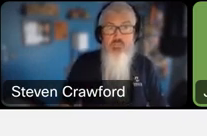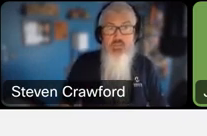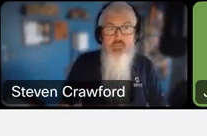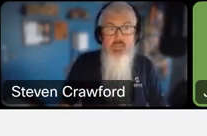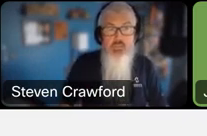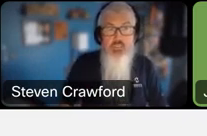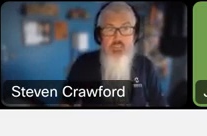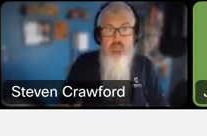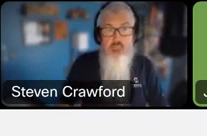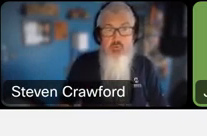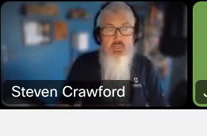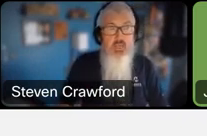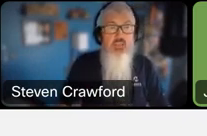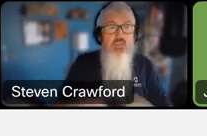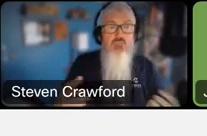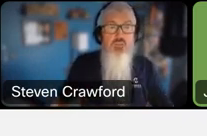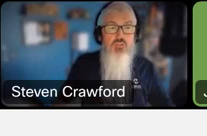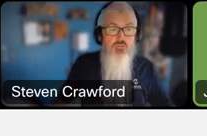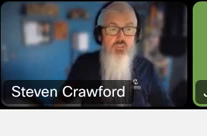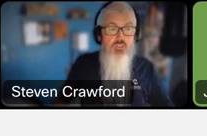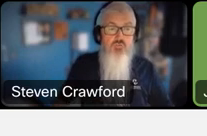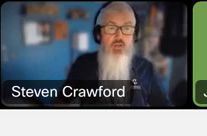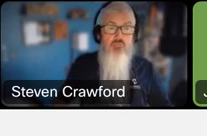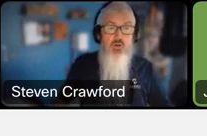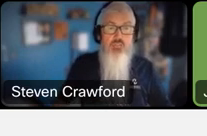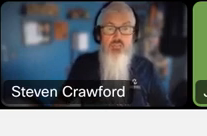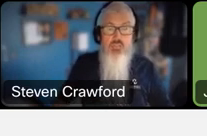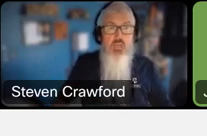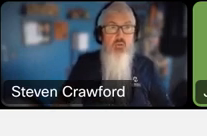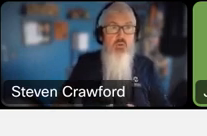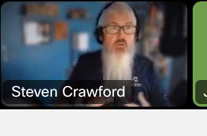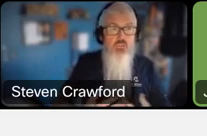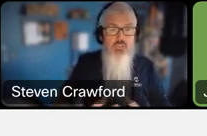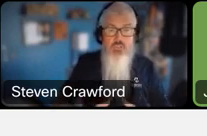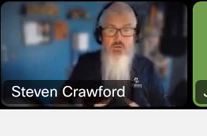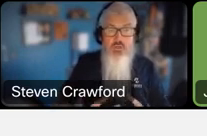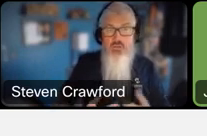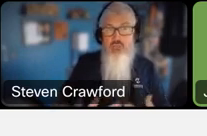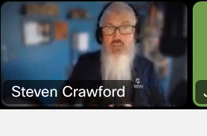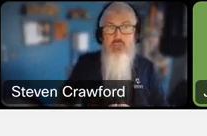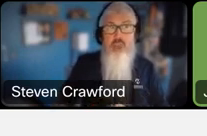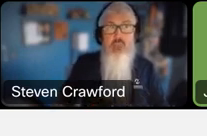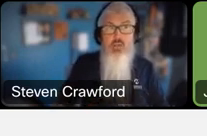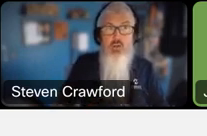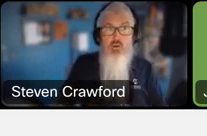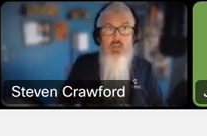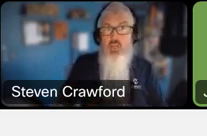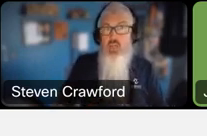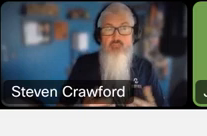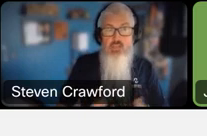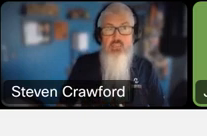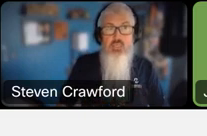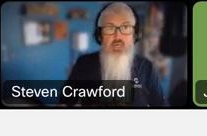responsibility standpoint, this reduces travel costs. When you consider an event that might be occurring